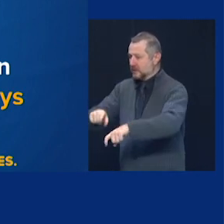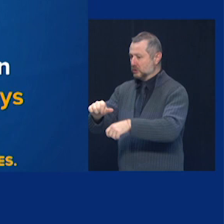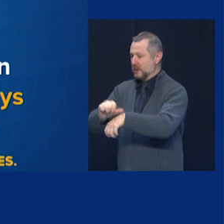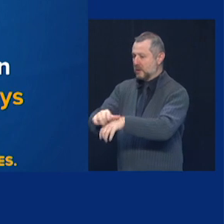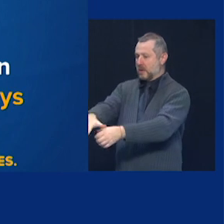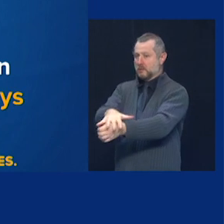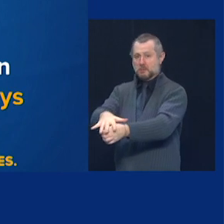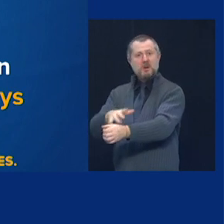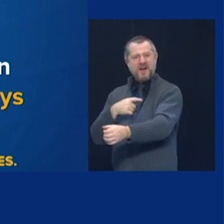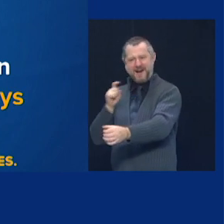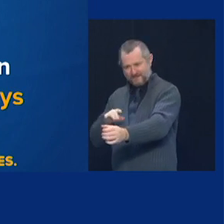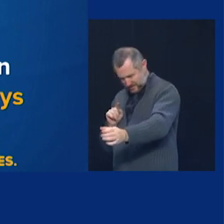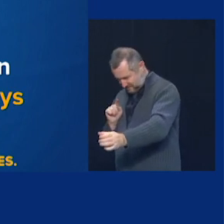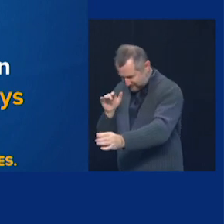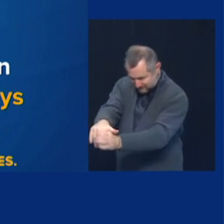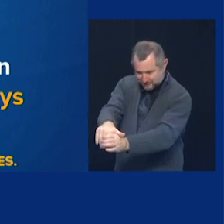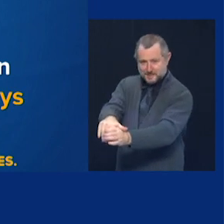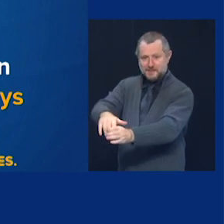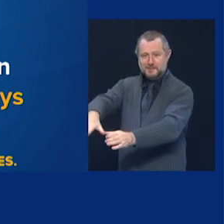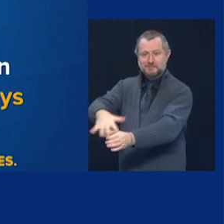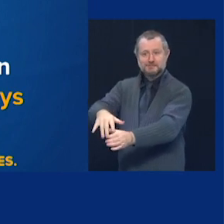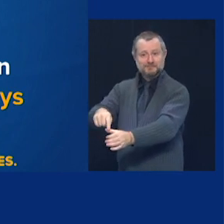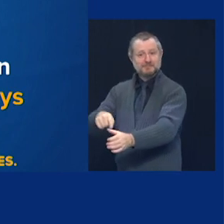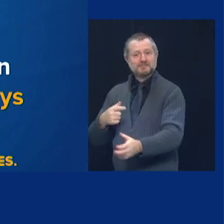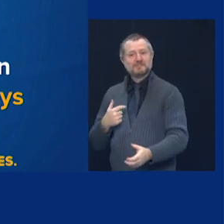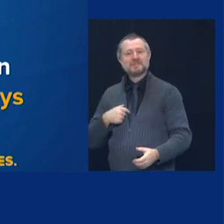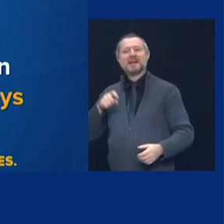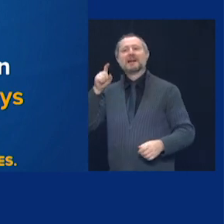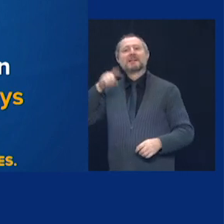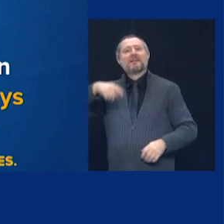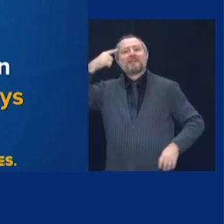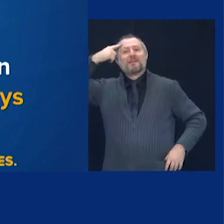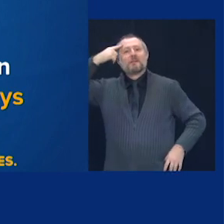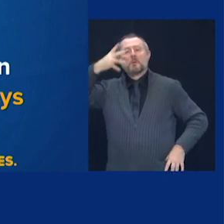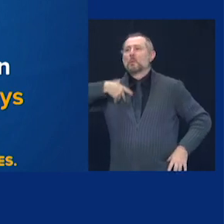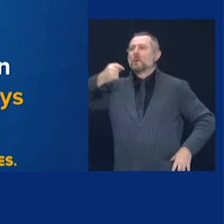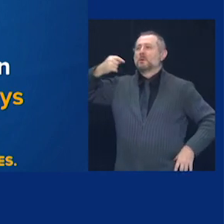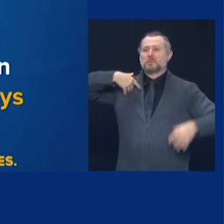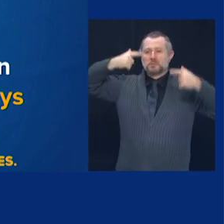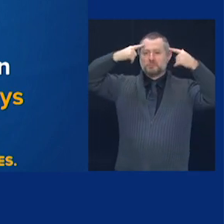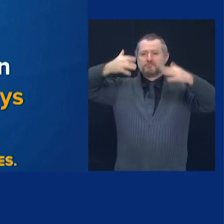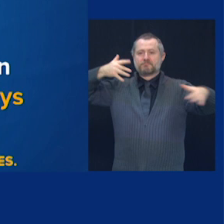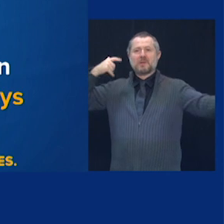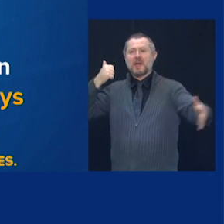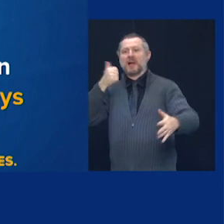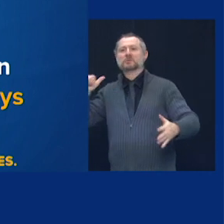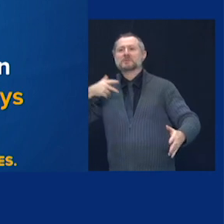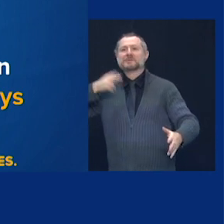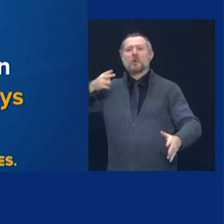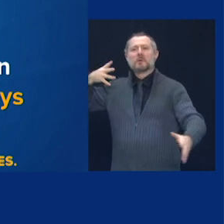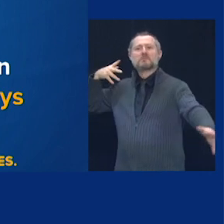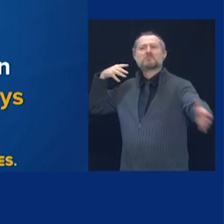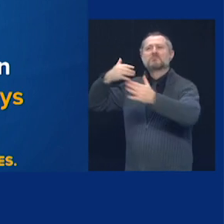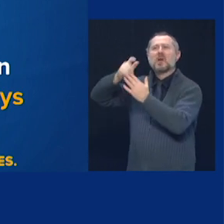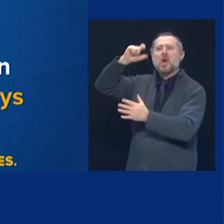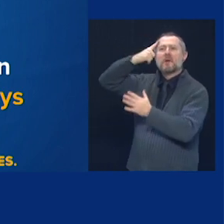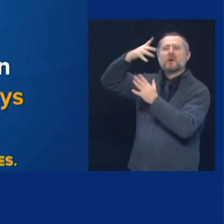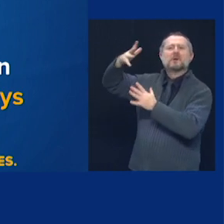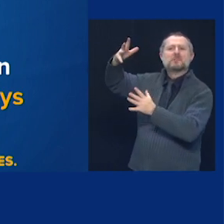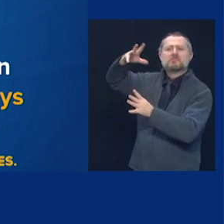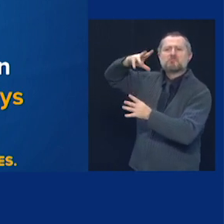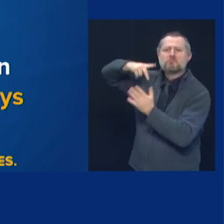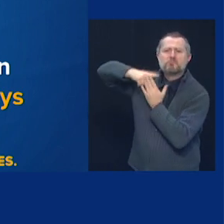can't think of a government operation that has been commenced, that is more difficult and intricate than what